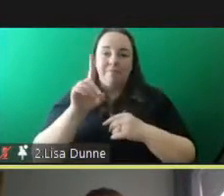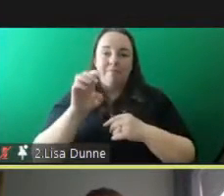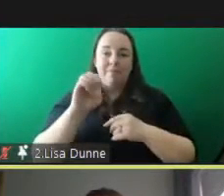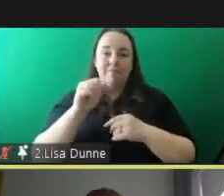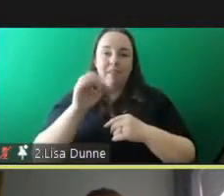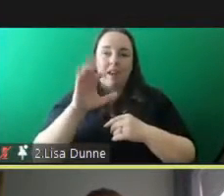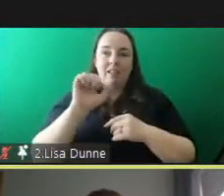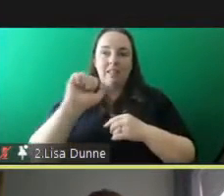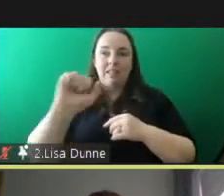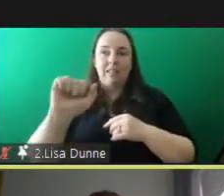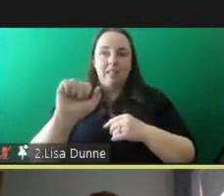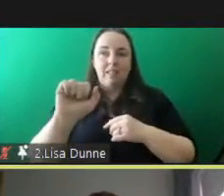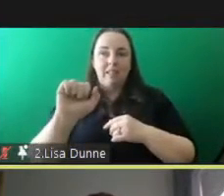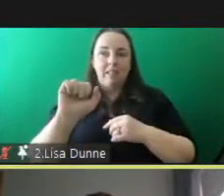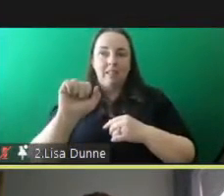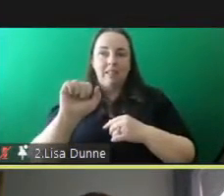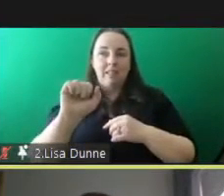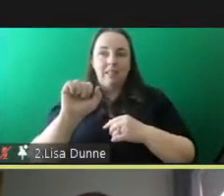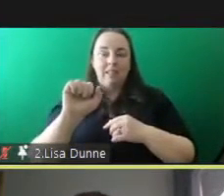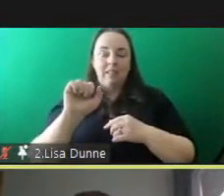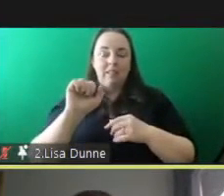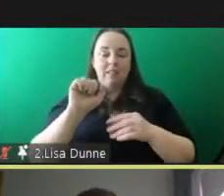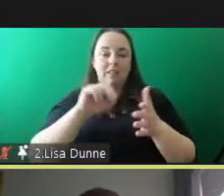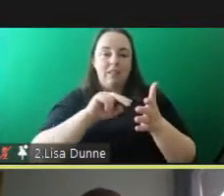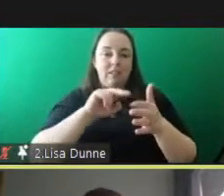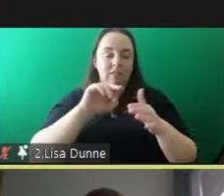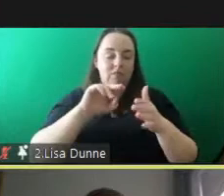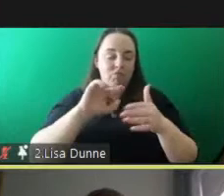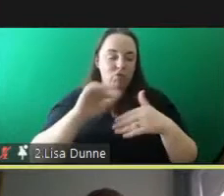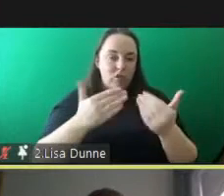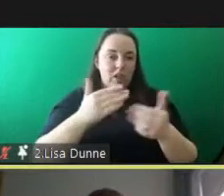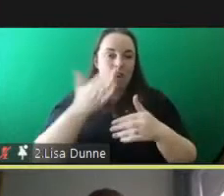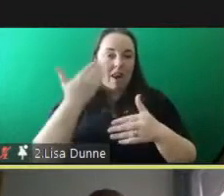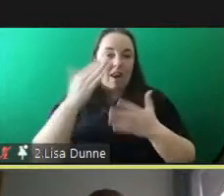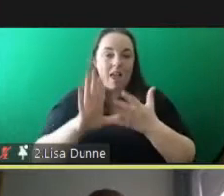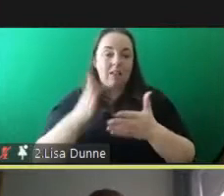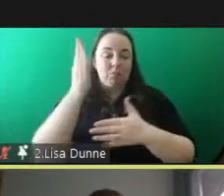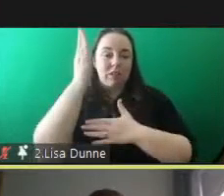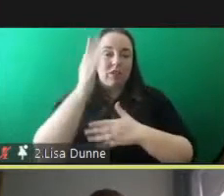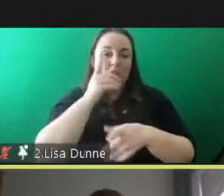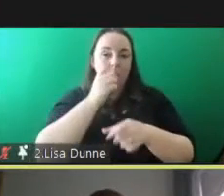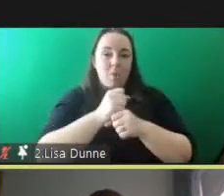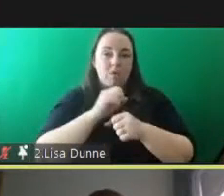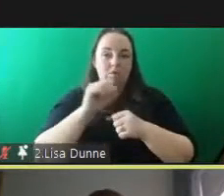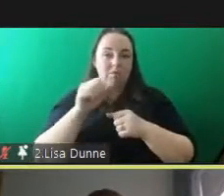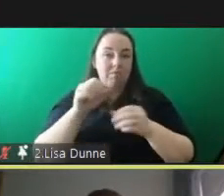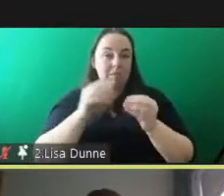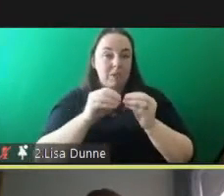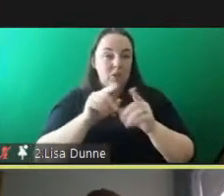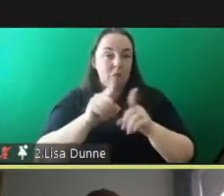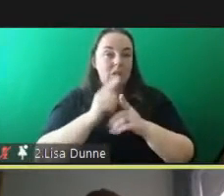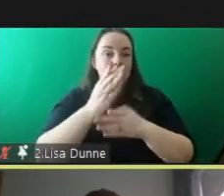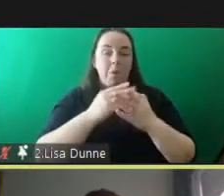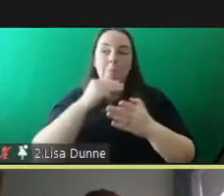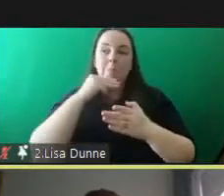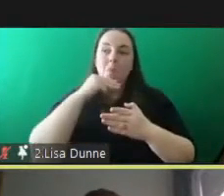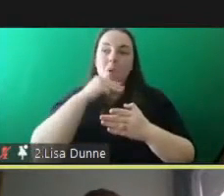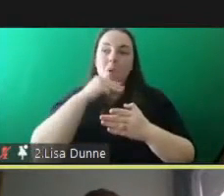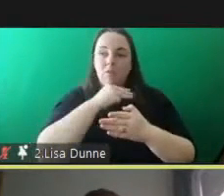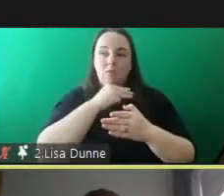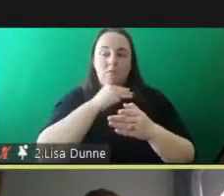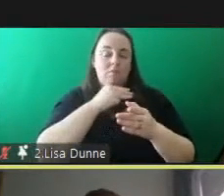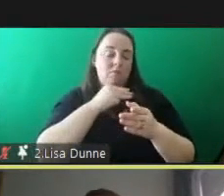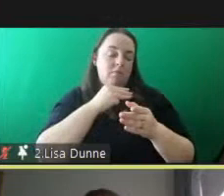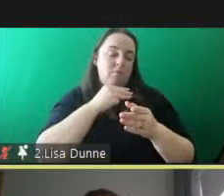points through the the draft you just strategy and also in the last presentation um some of the key components from our perspective